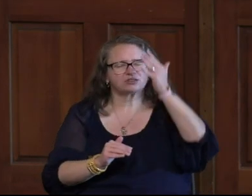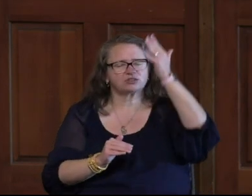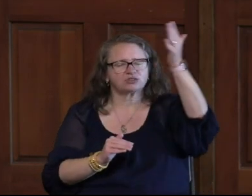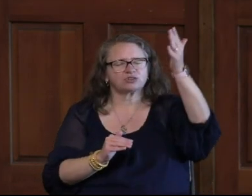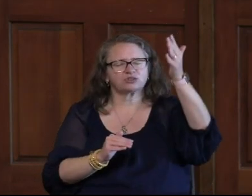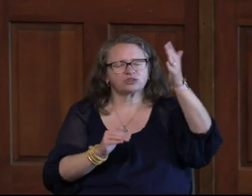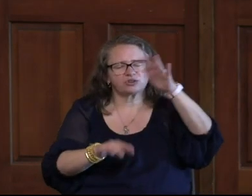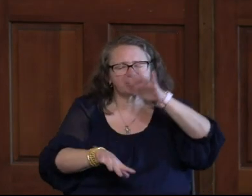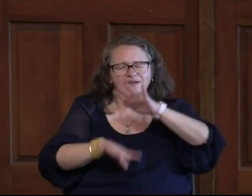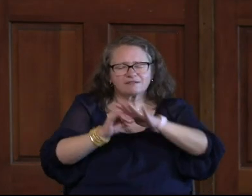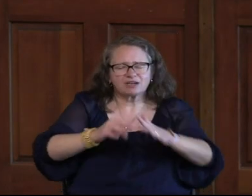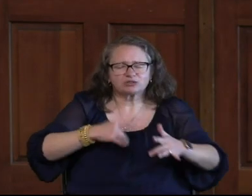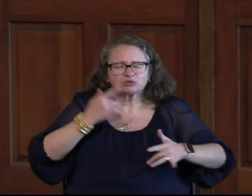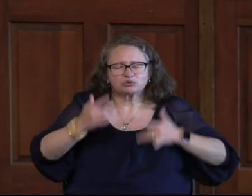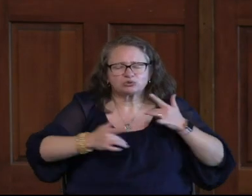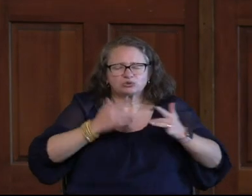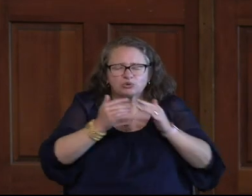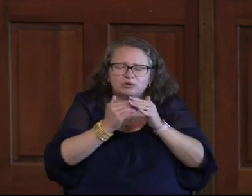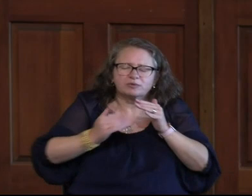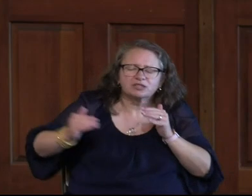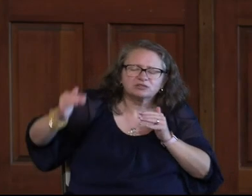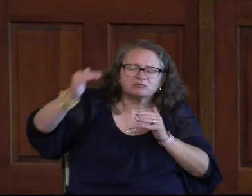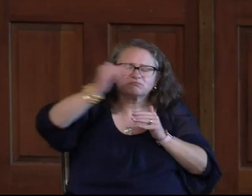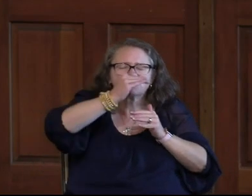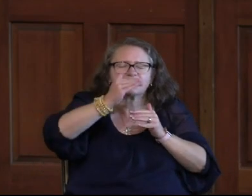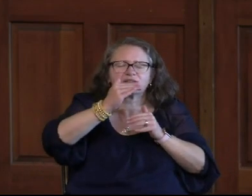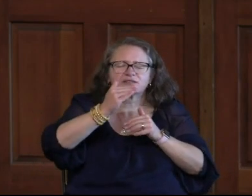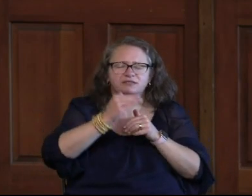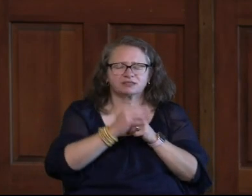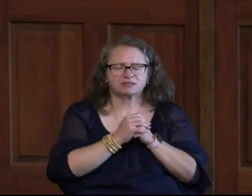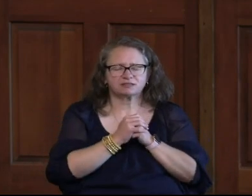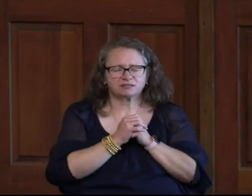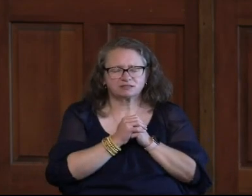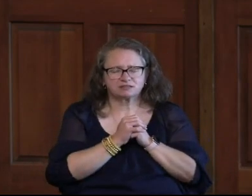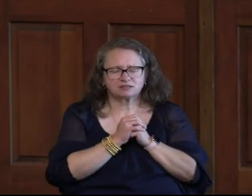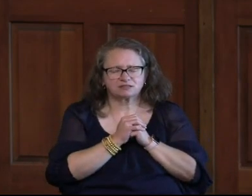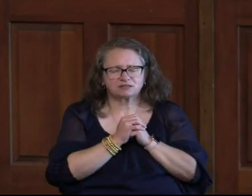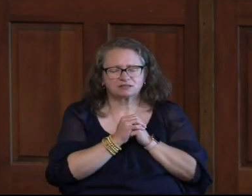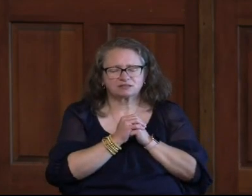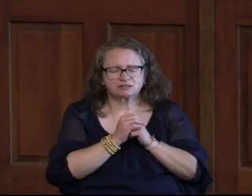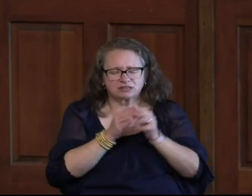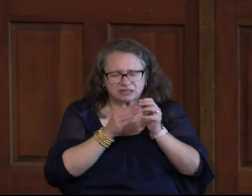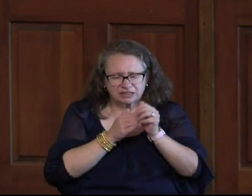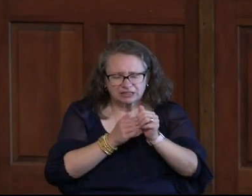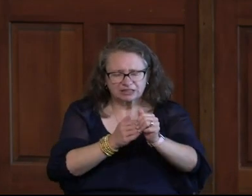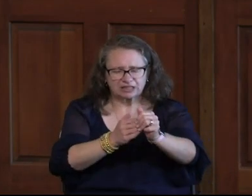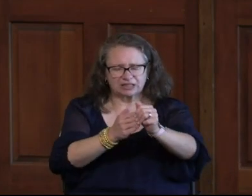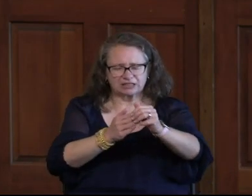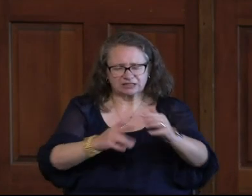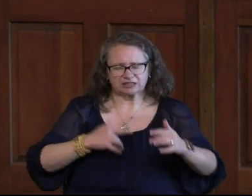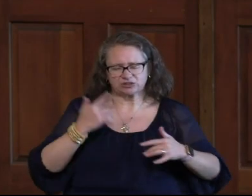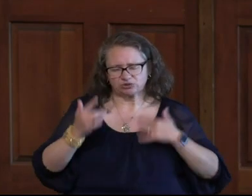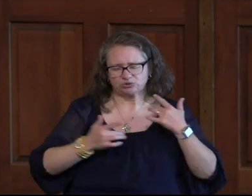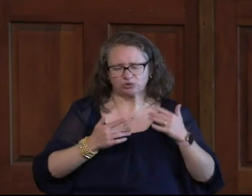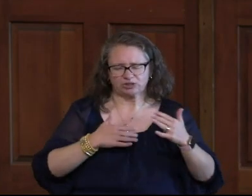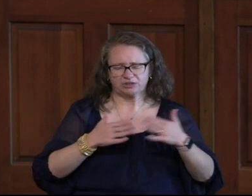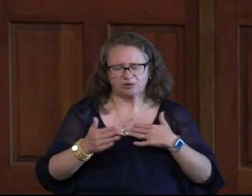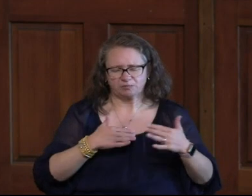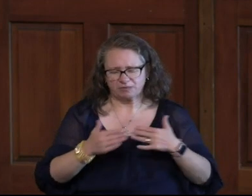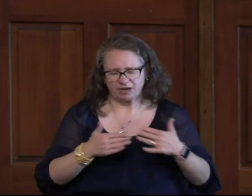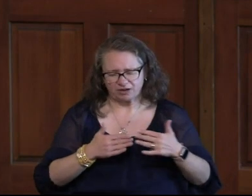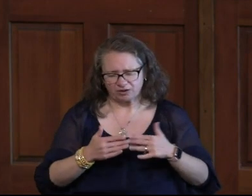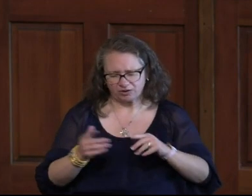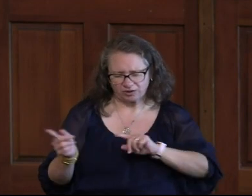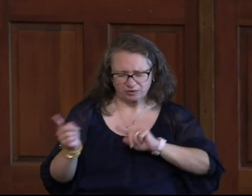but to find great joy that you are very big. And so lead us into joy no matter how we're coming